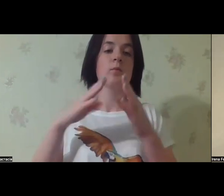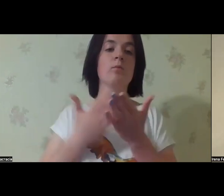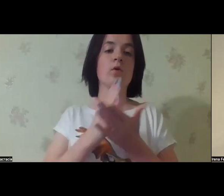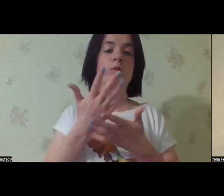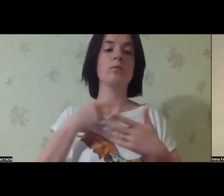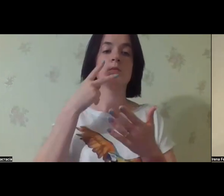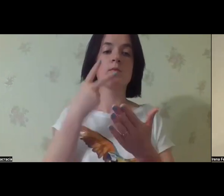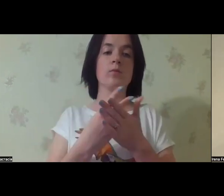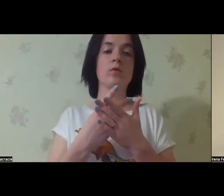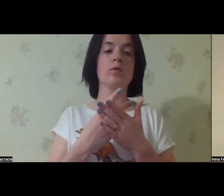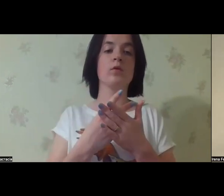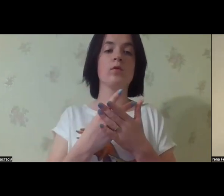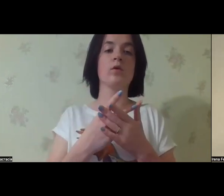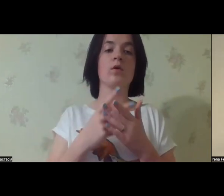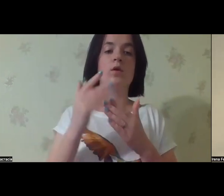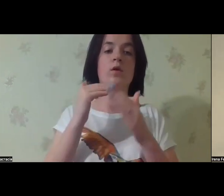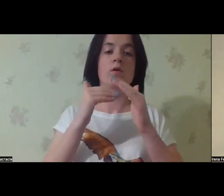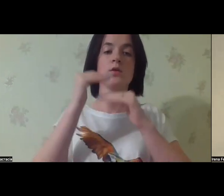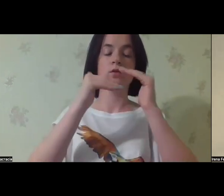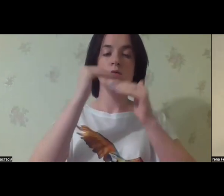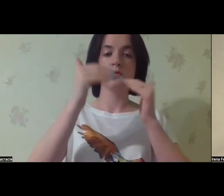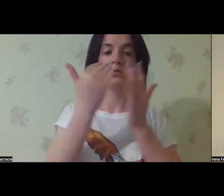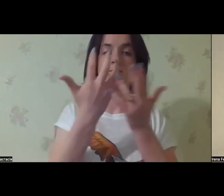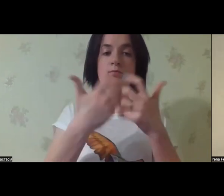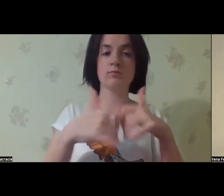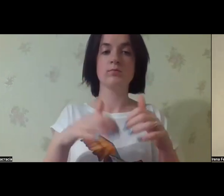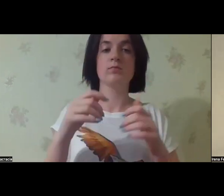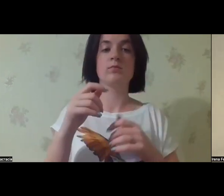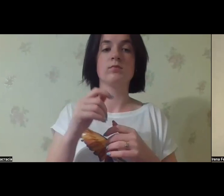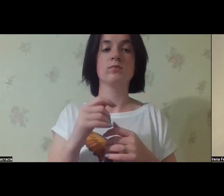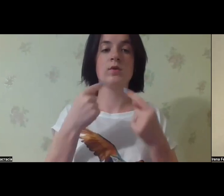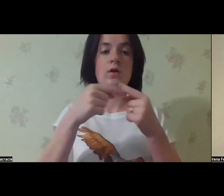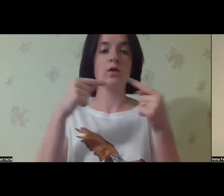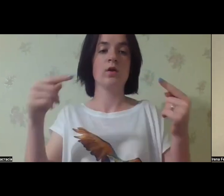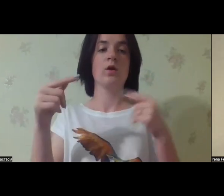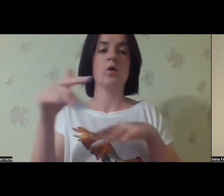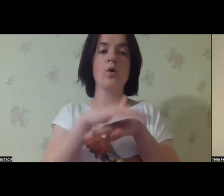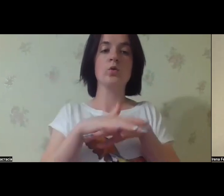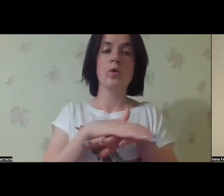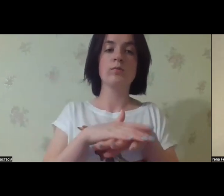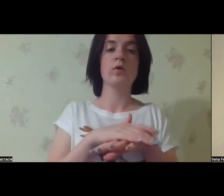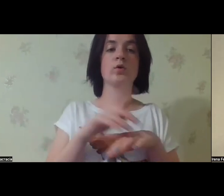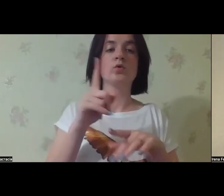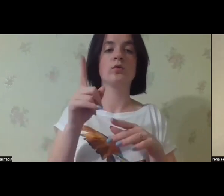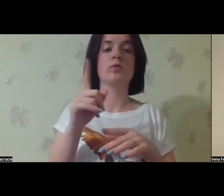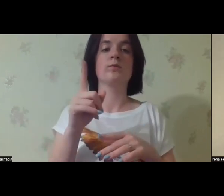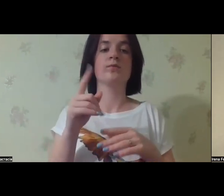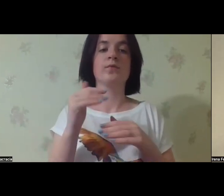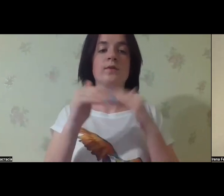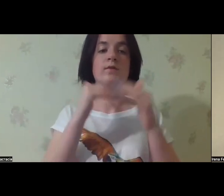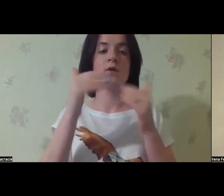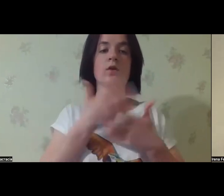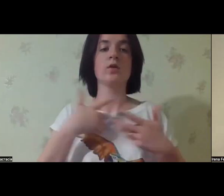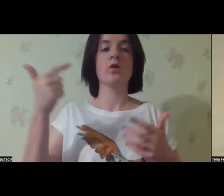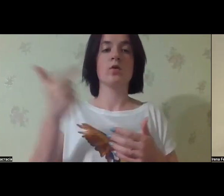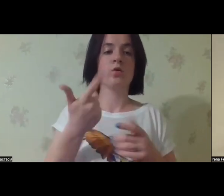Another number that we had from the Ministry of Social Policy and we can see this when we analyze the information from different communities that